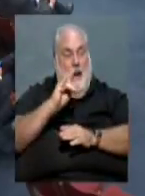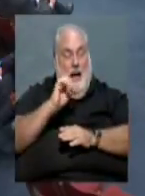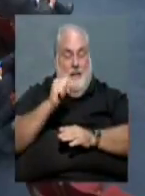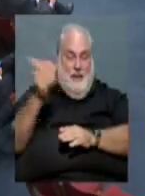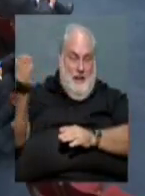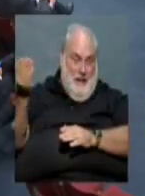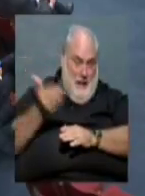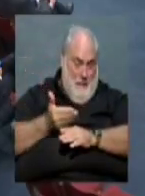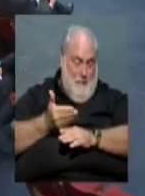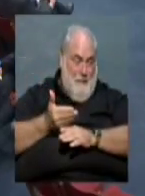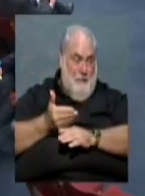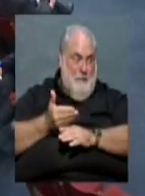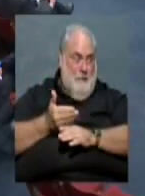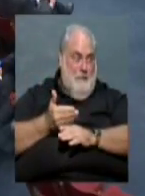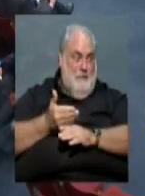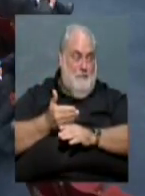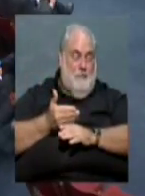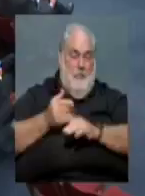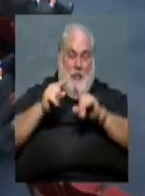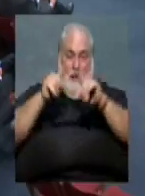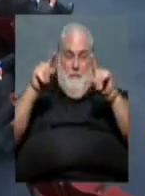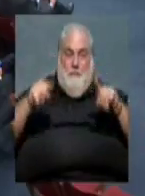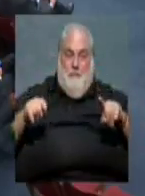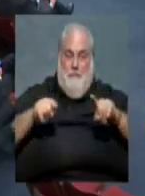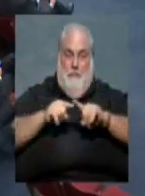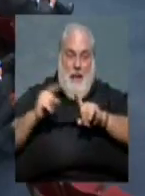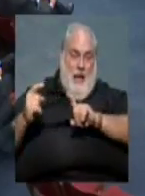forward. I have a plaque to present.